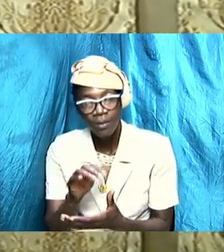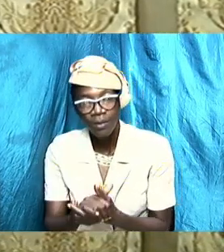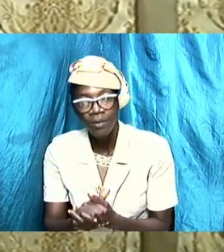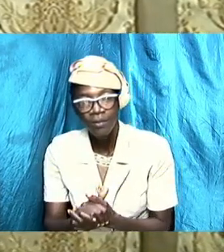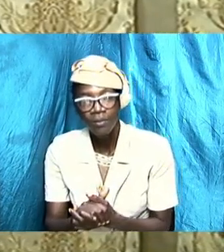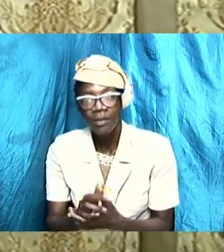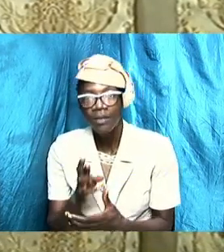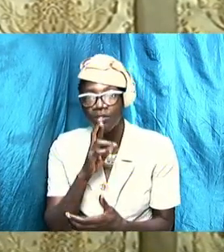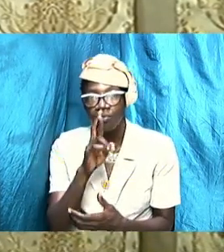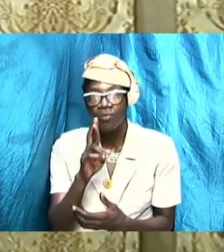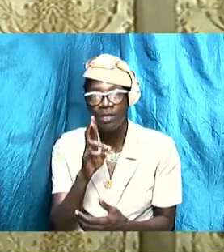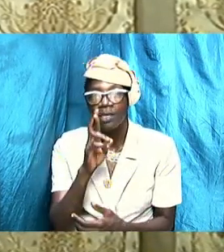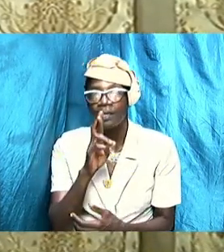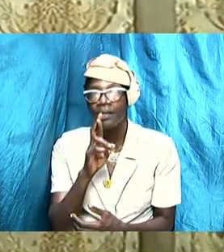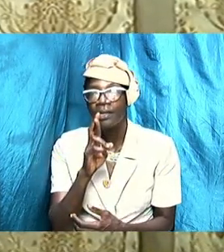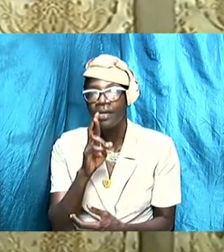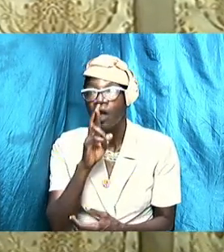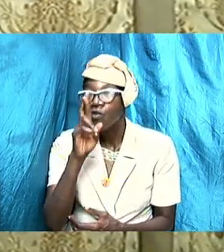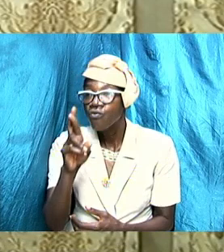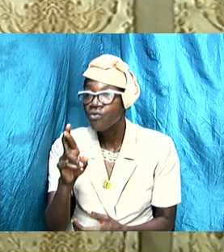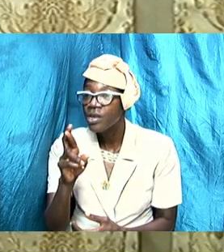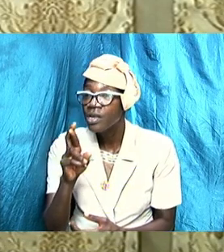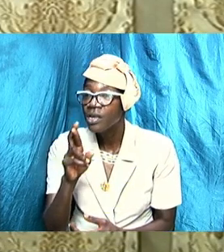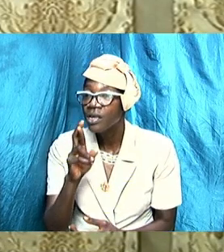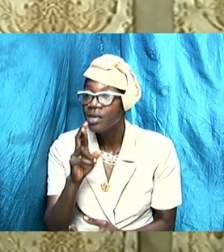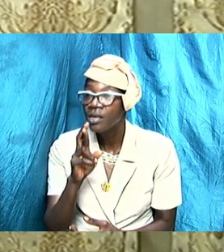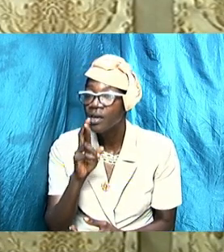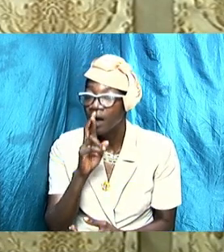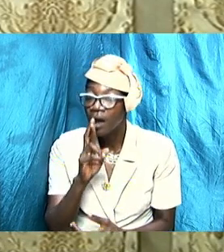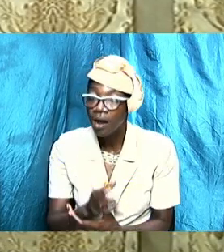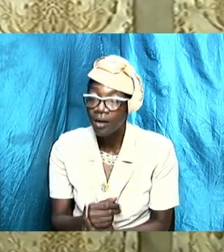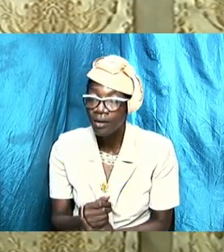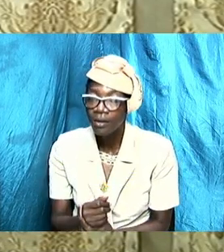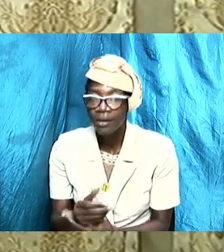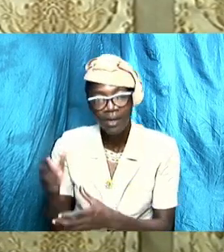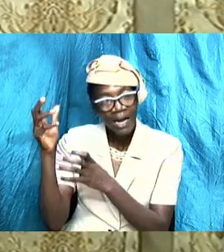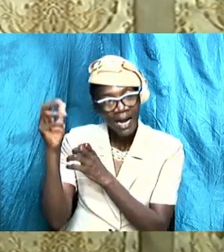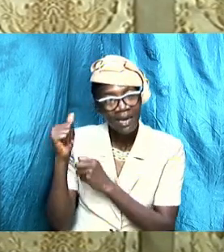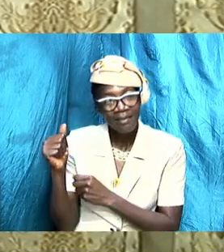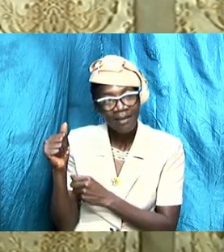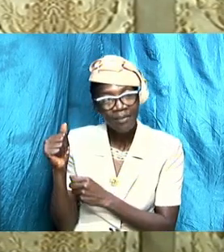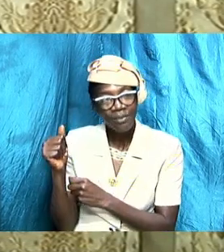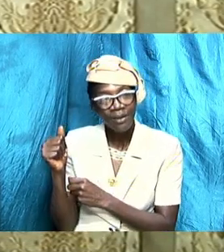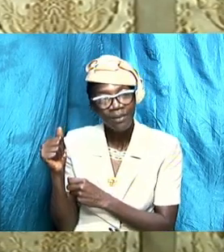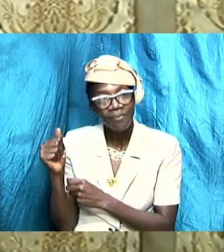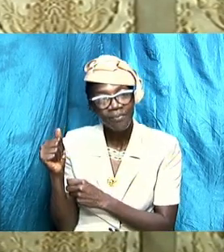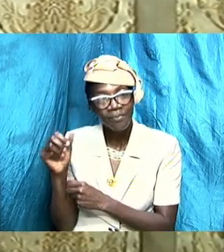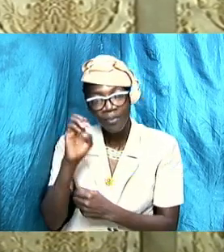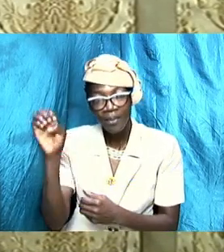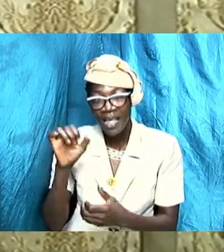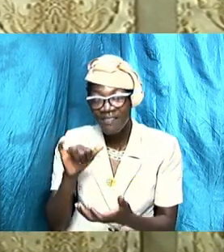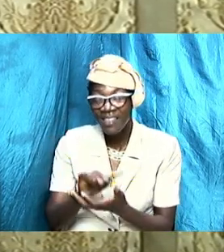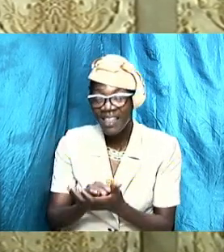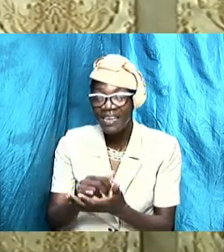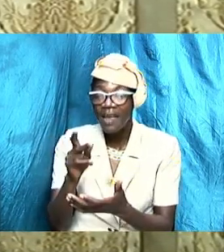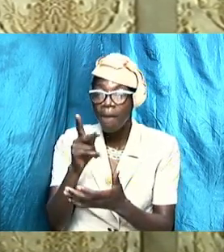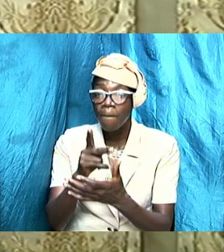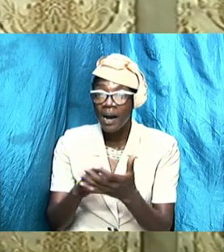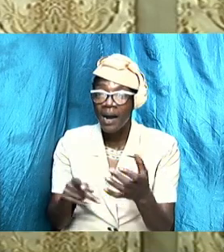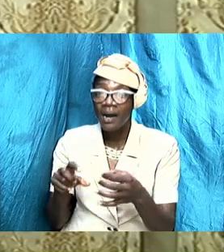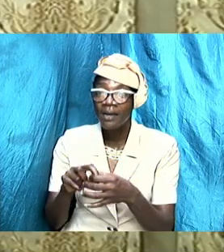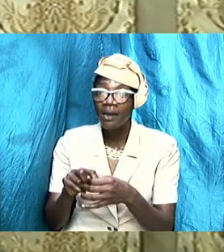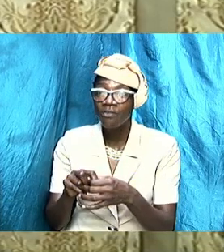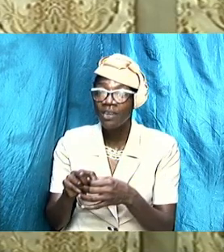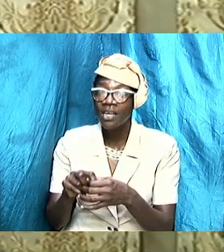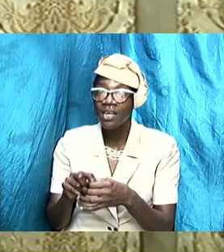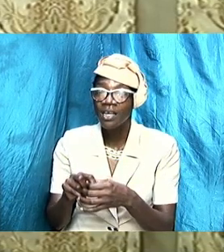are accept it and even if that is the part of the relationship